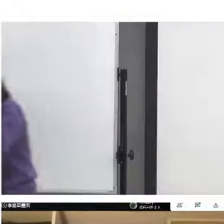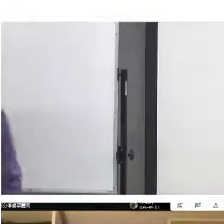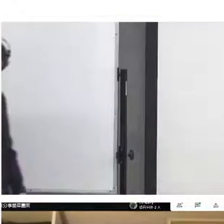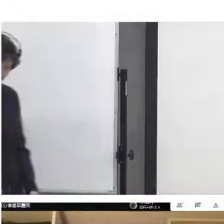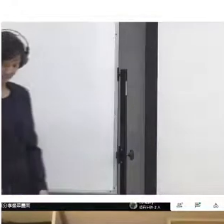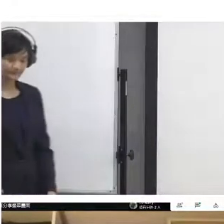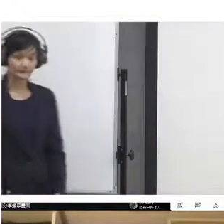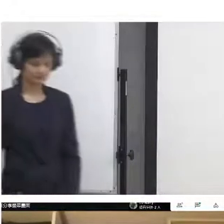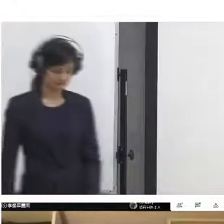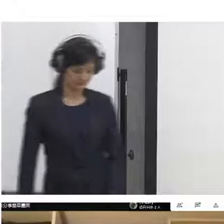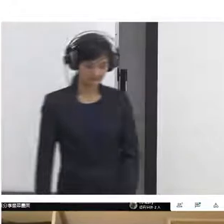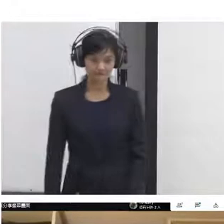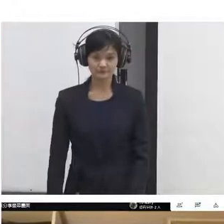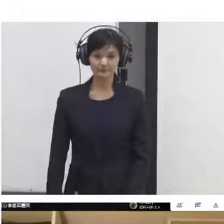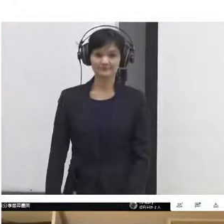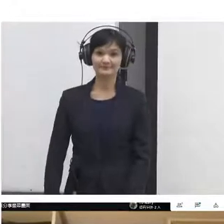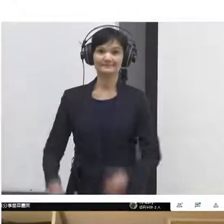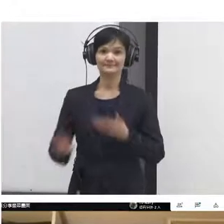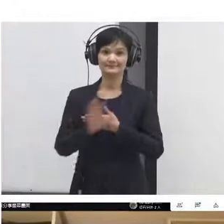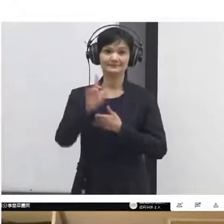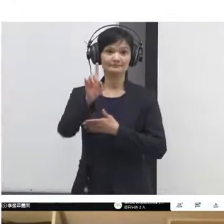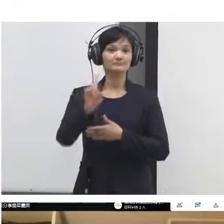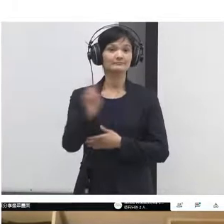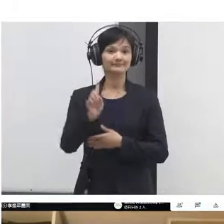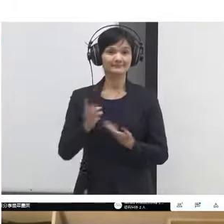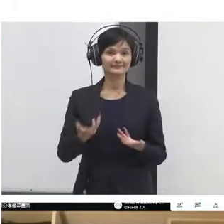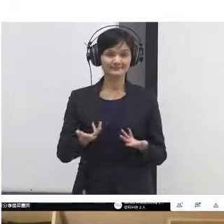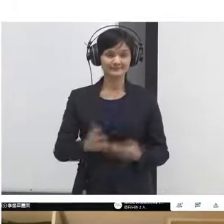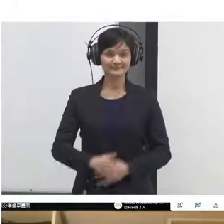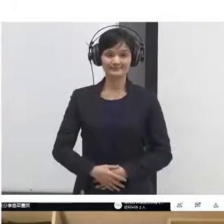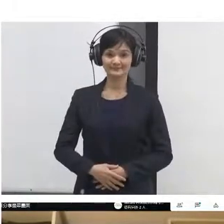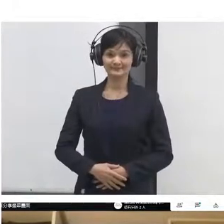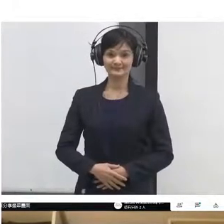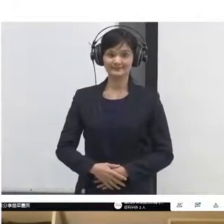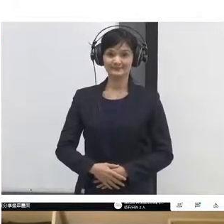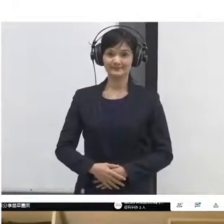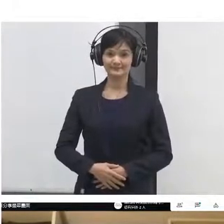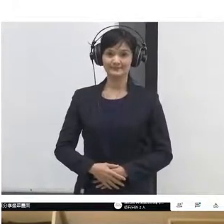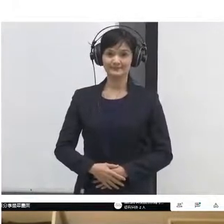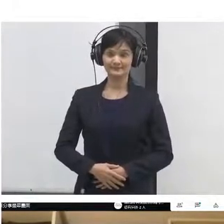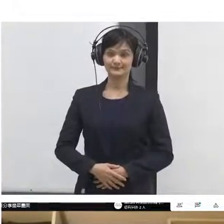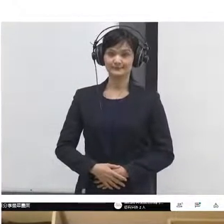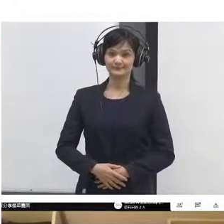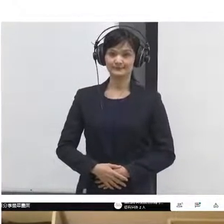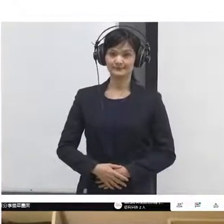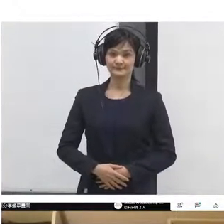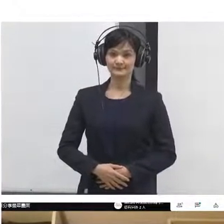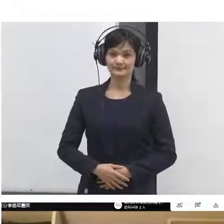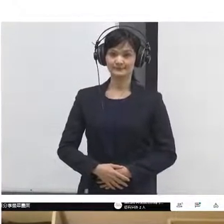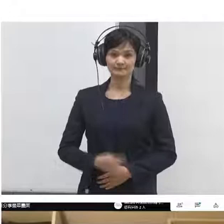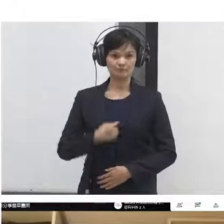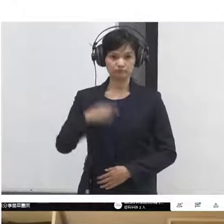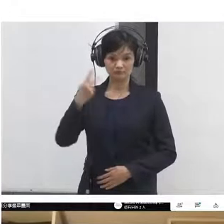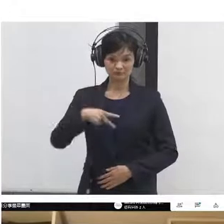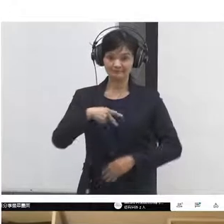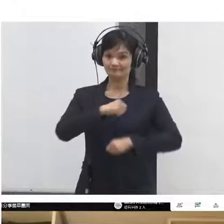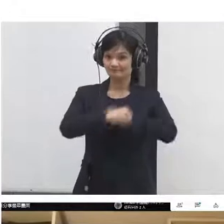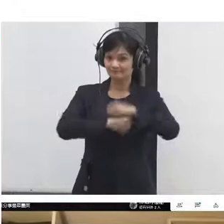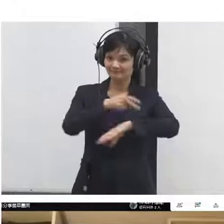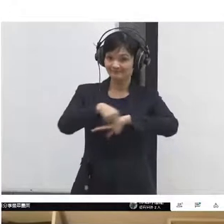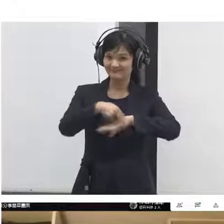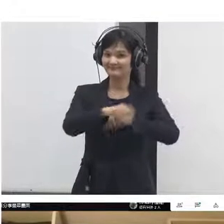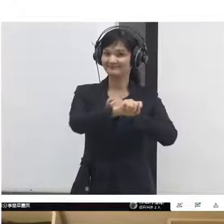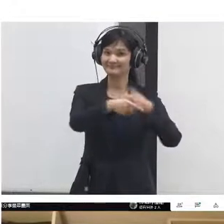thing is that's happening is an element of movement of movement. So the collaboration of democracy